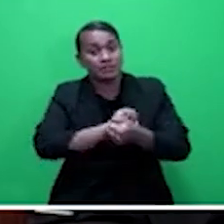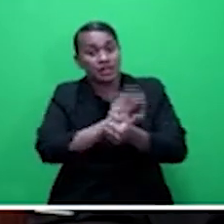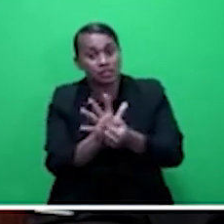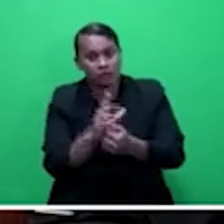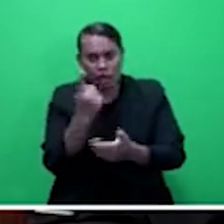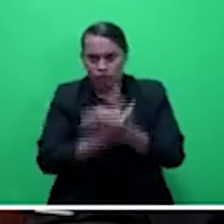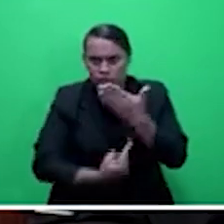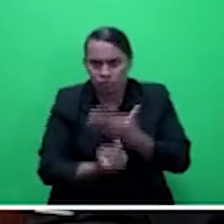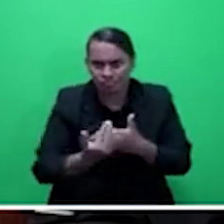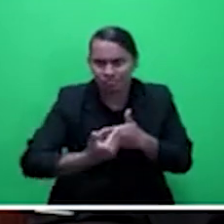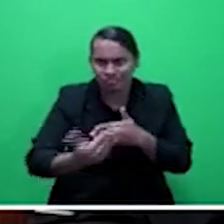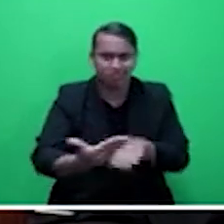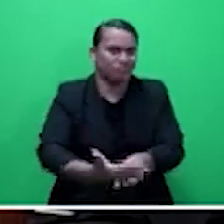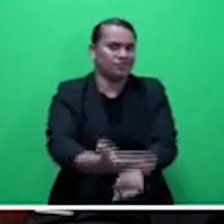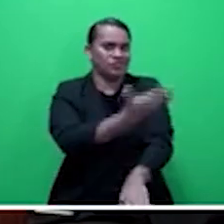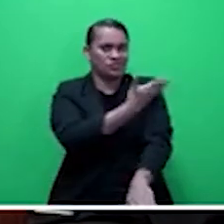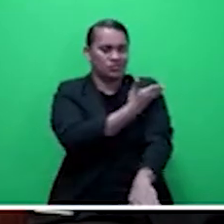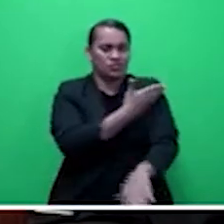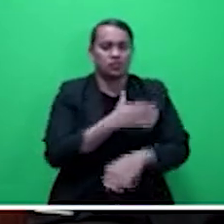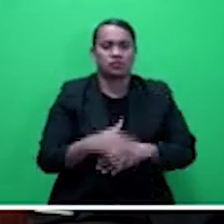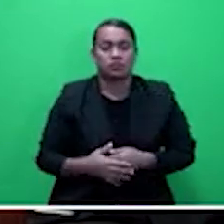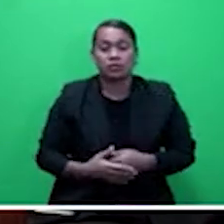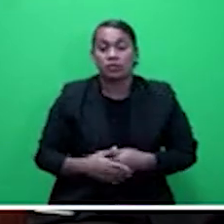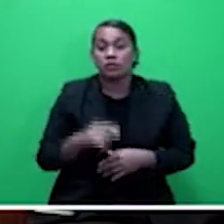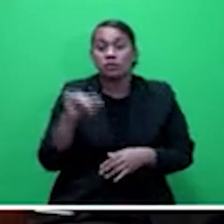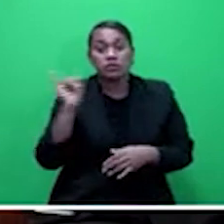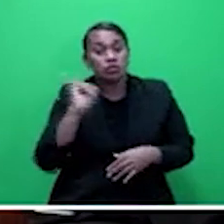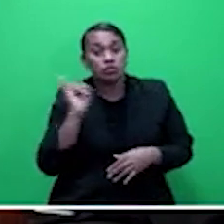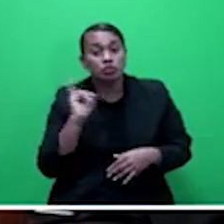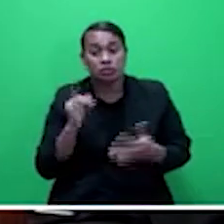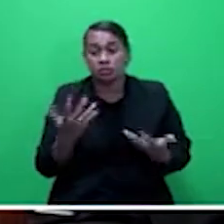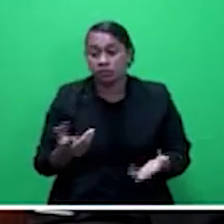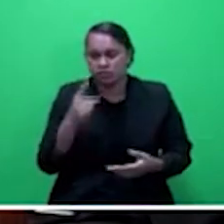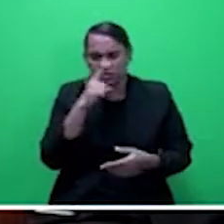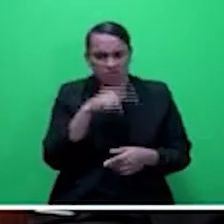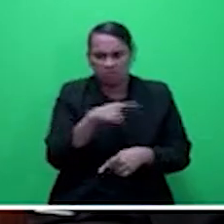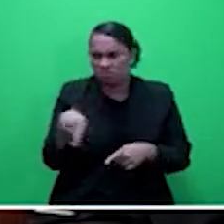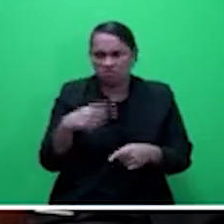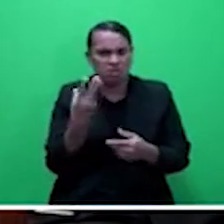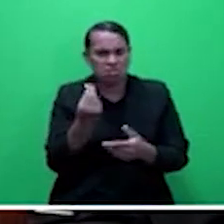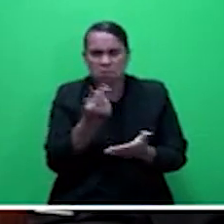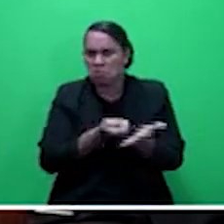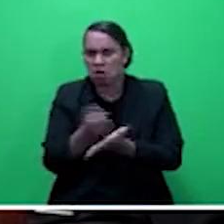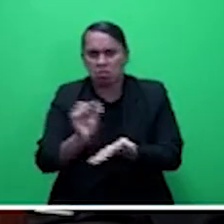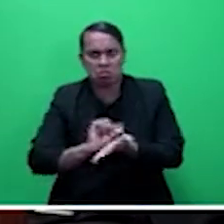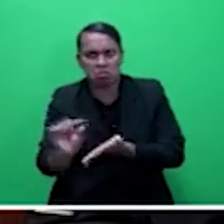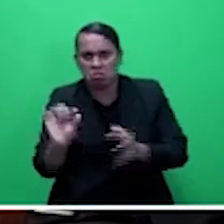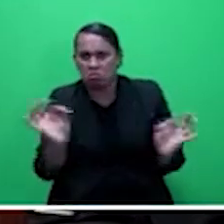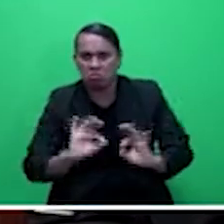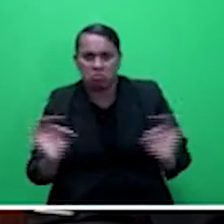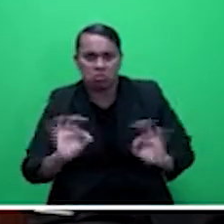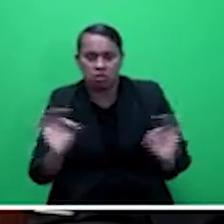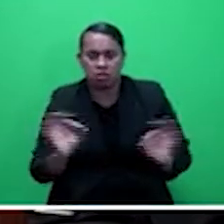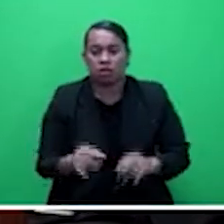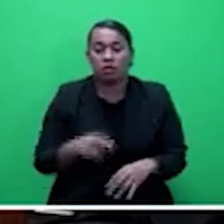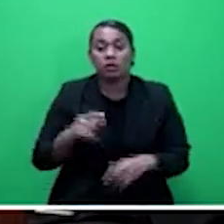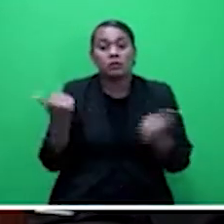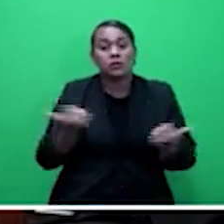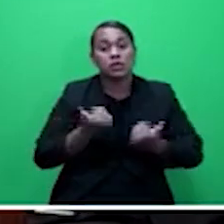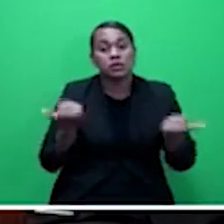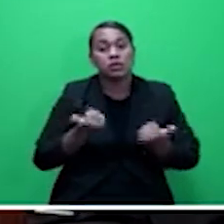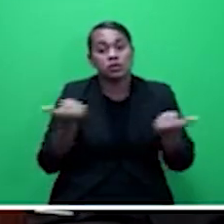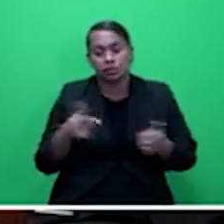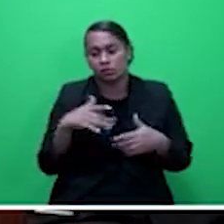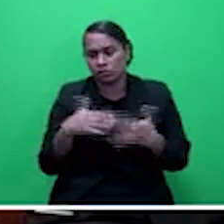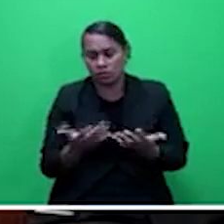alarming rate of insurance being left due to inability to continue payment would be made worse. So I